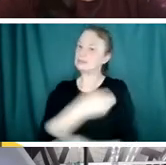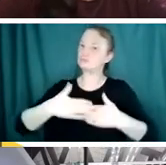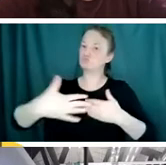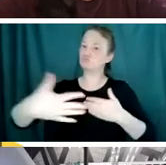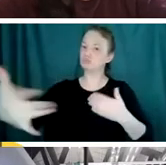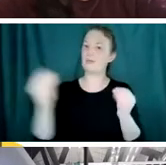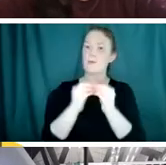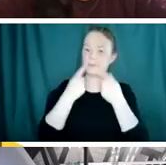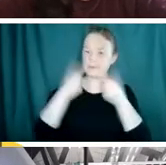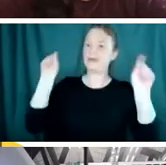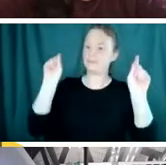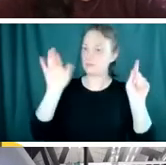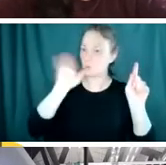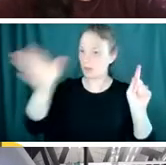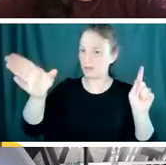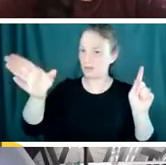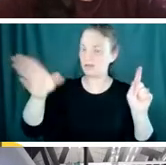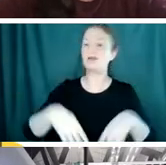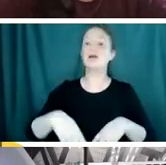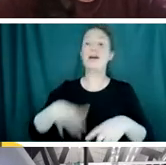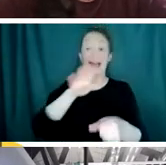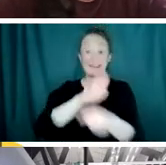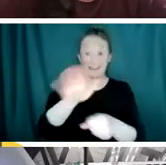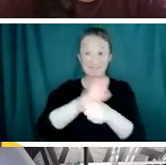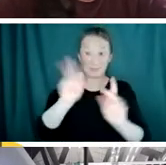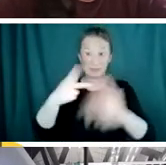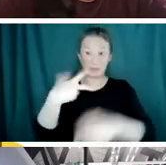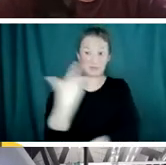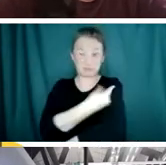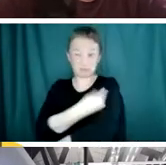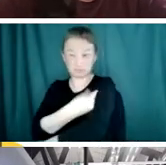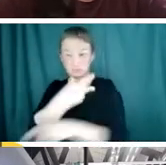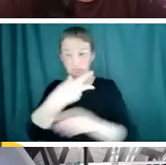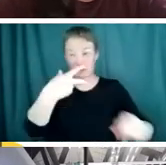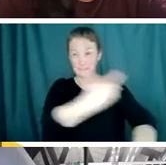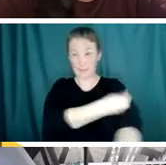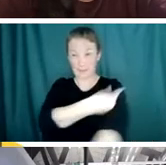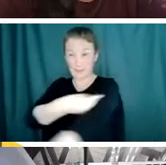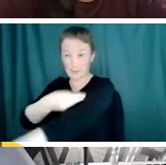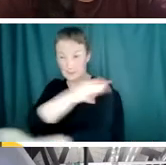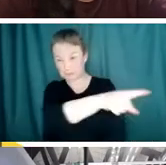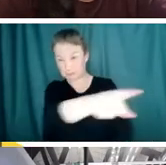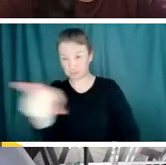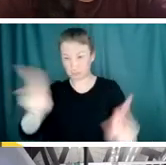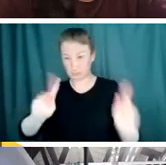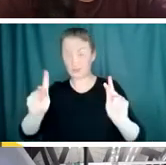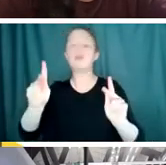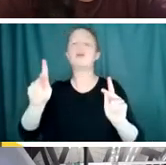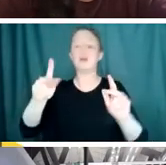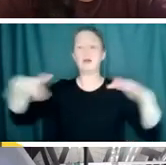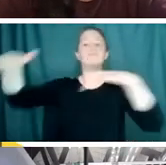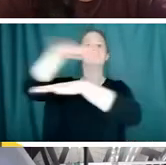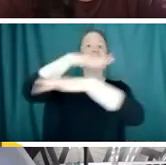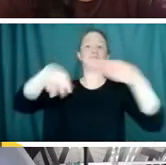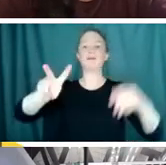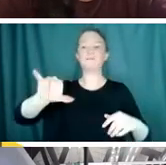tune them. If we can get enough people vaccinated, there won't be as much virus circulating, and we